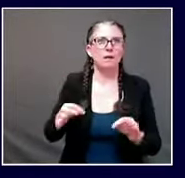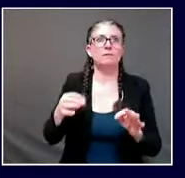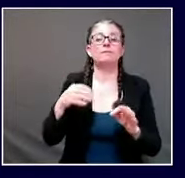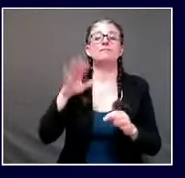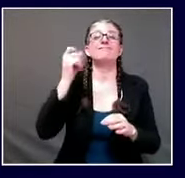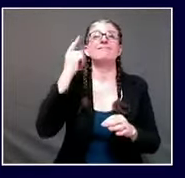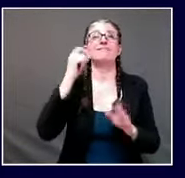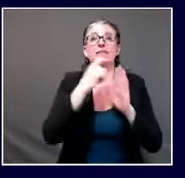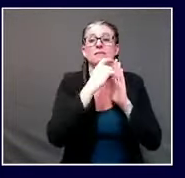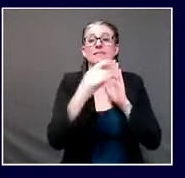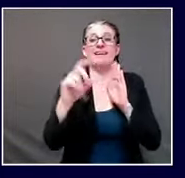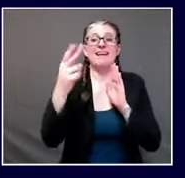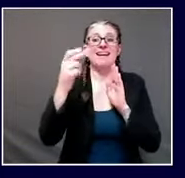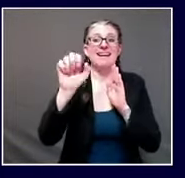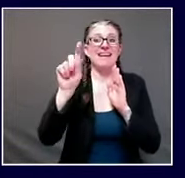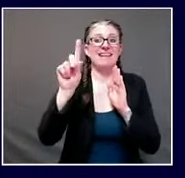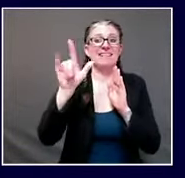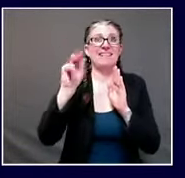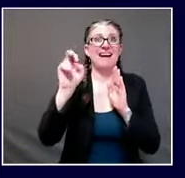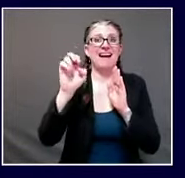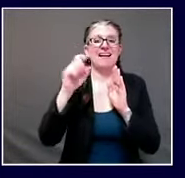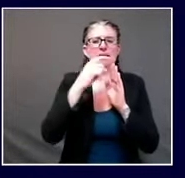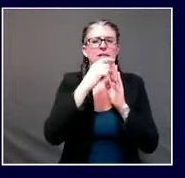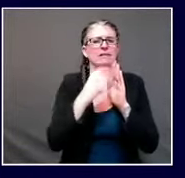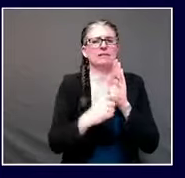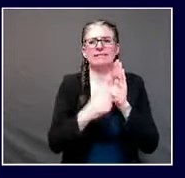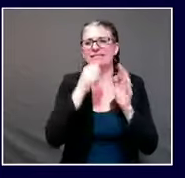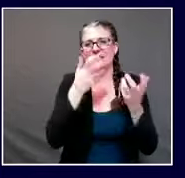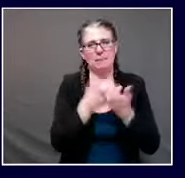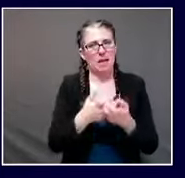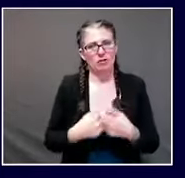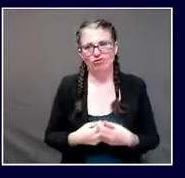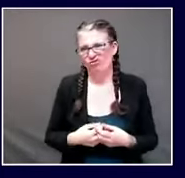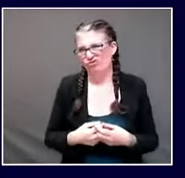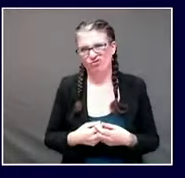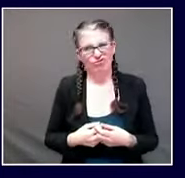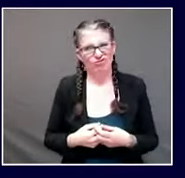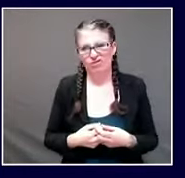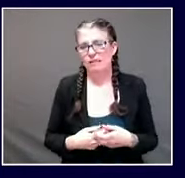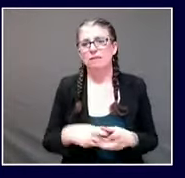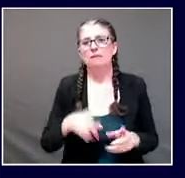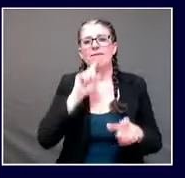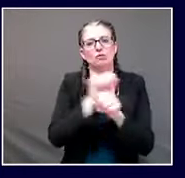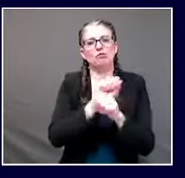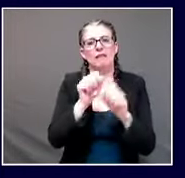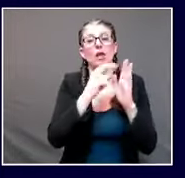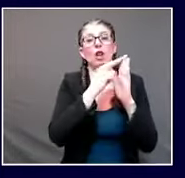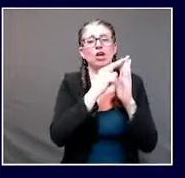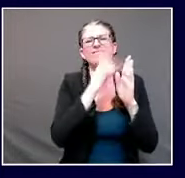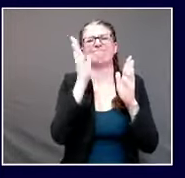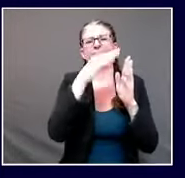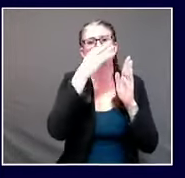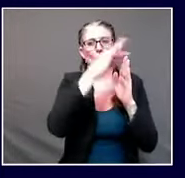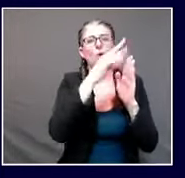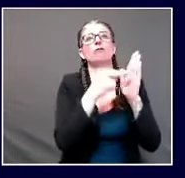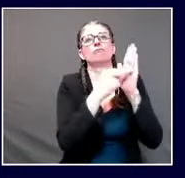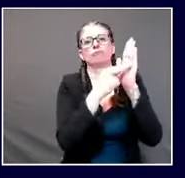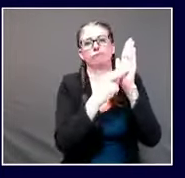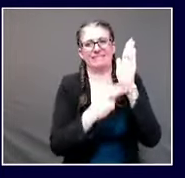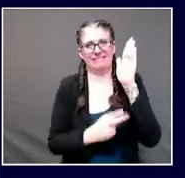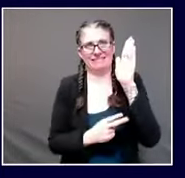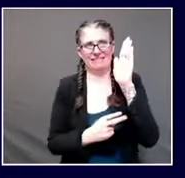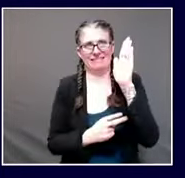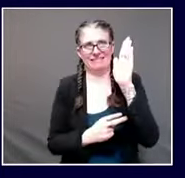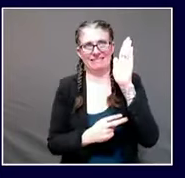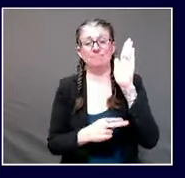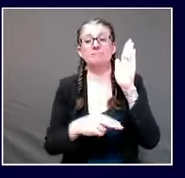note the very second line of the article said household transmission of covet 19 is most definitely occurring and